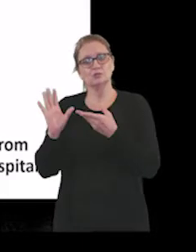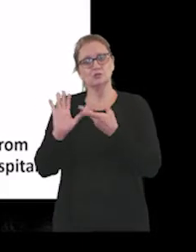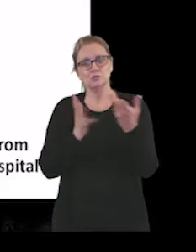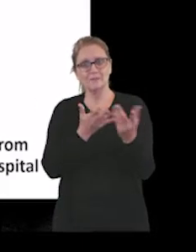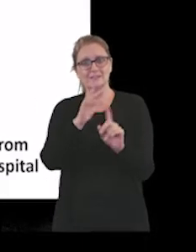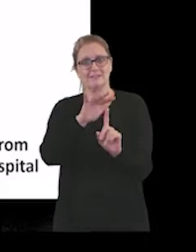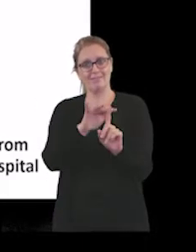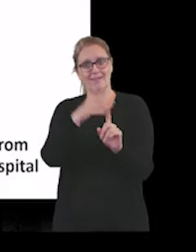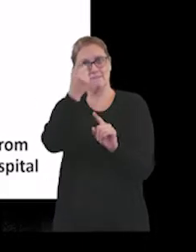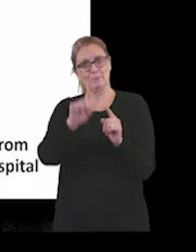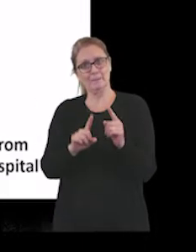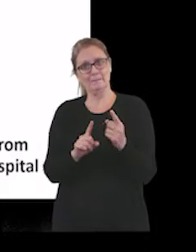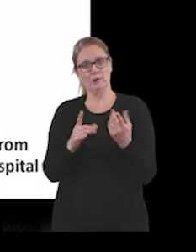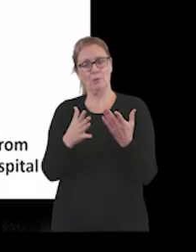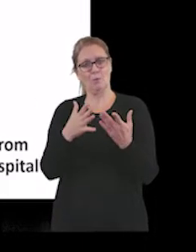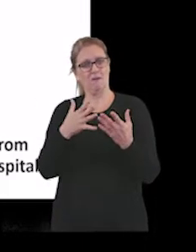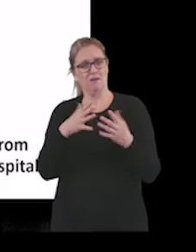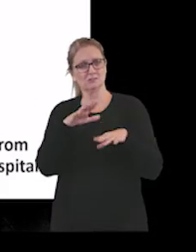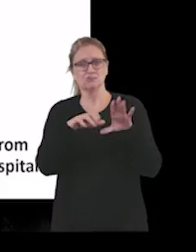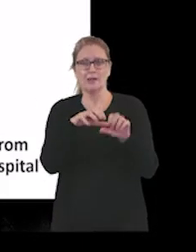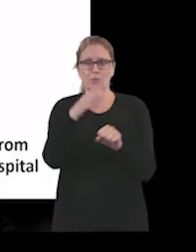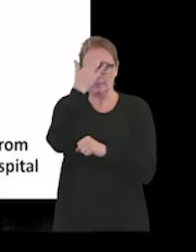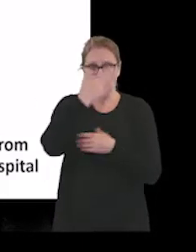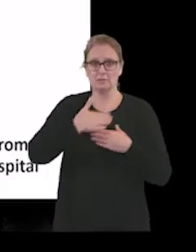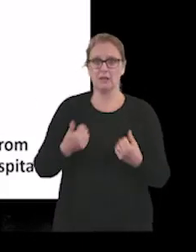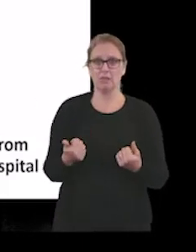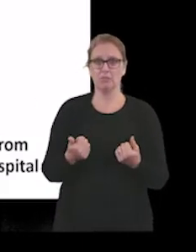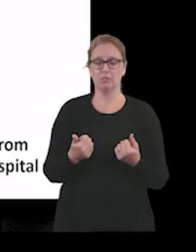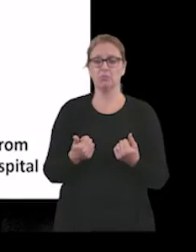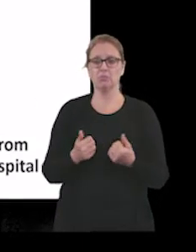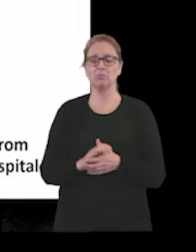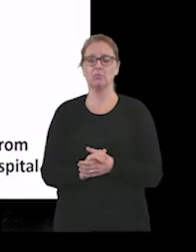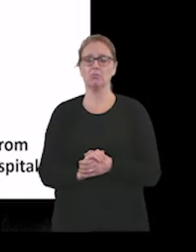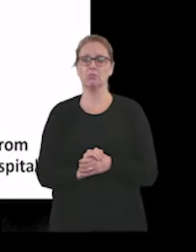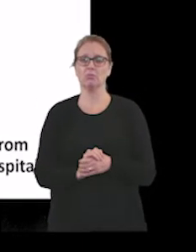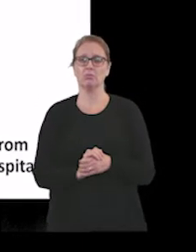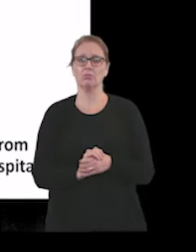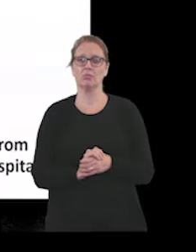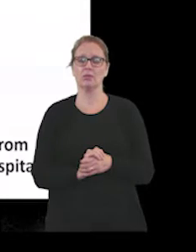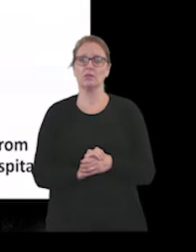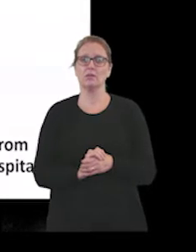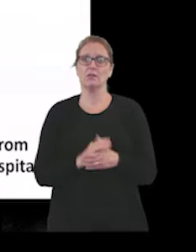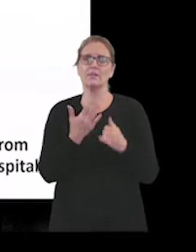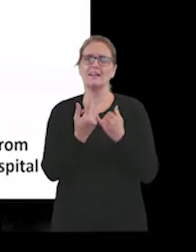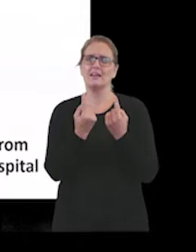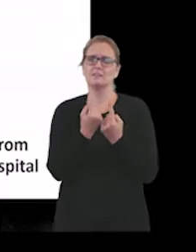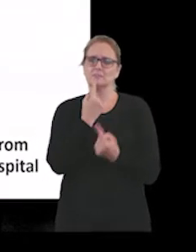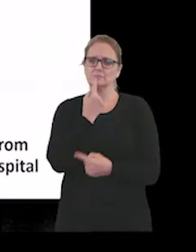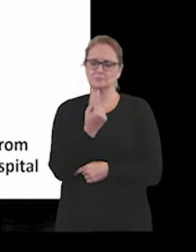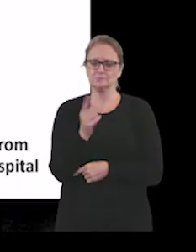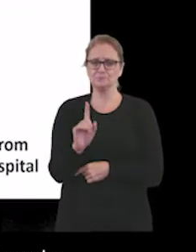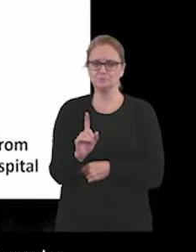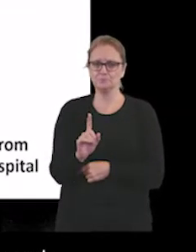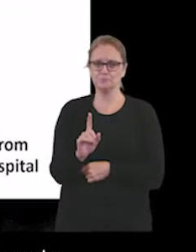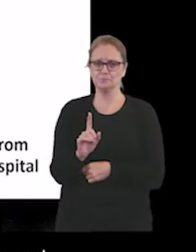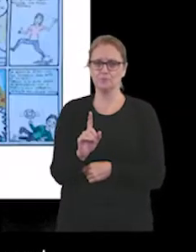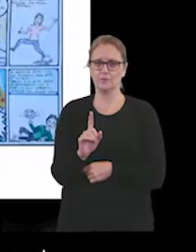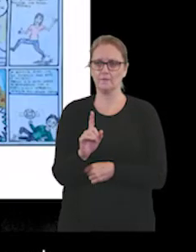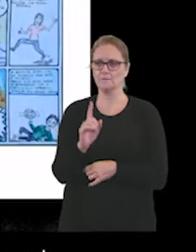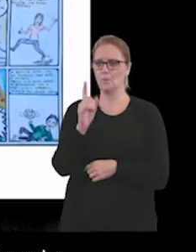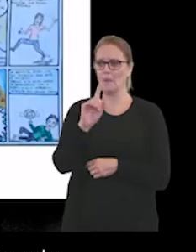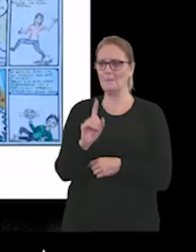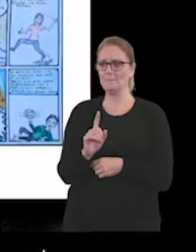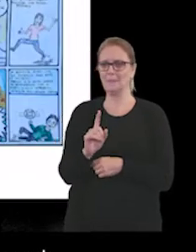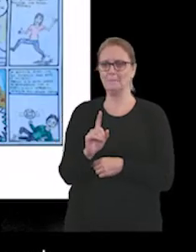much easier for people. And then finally to note, for those that